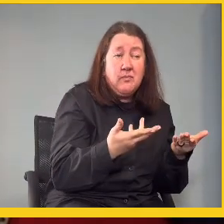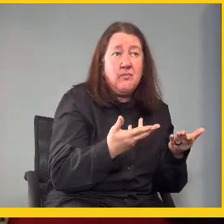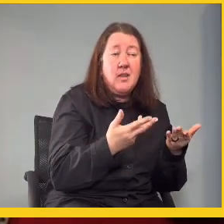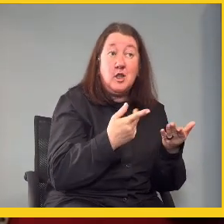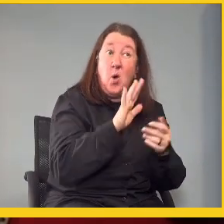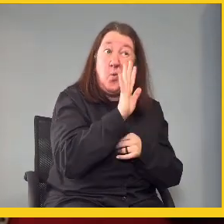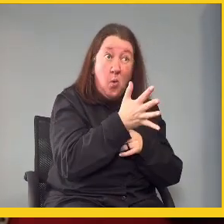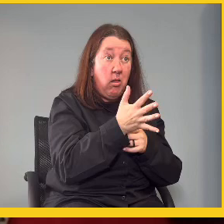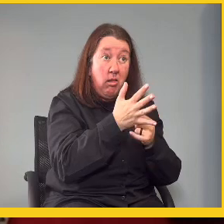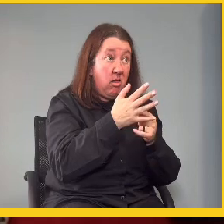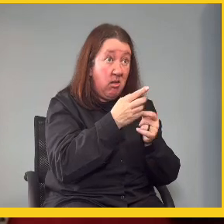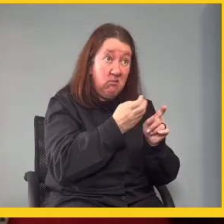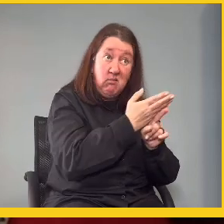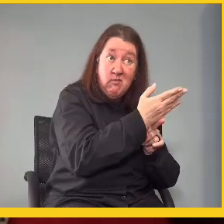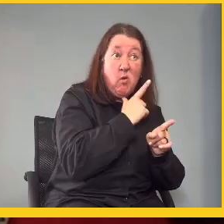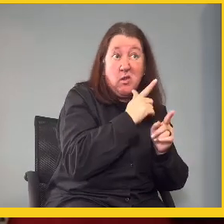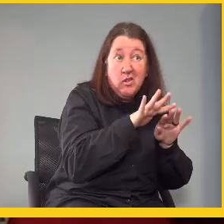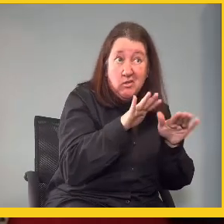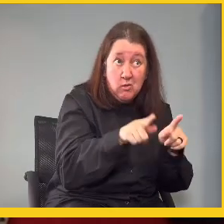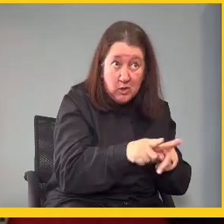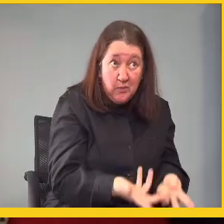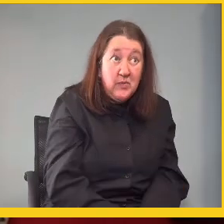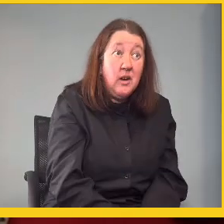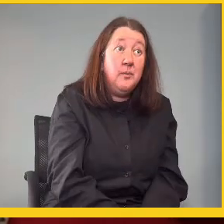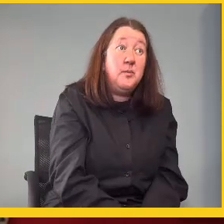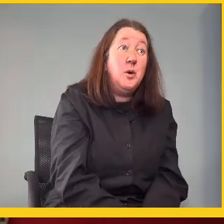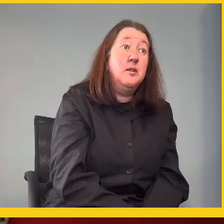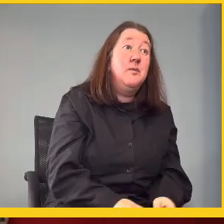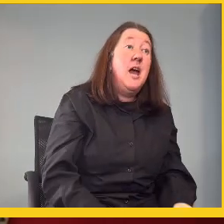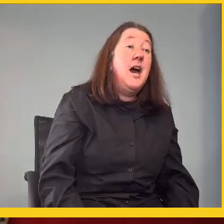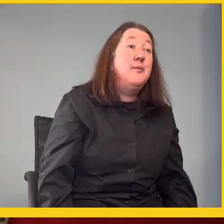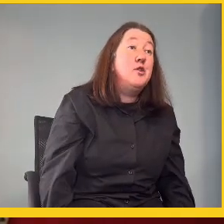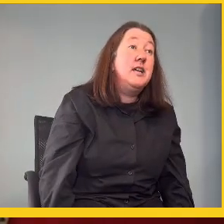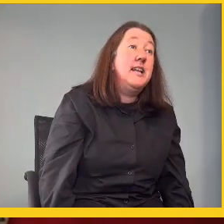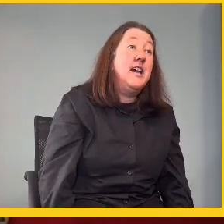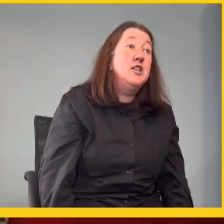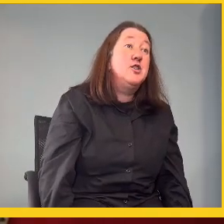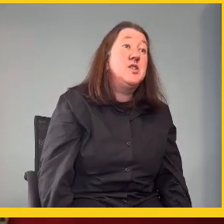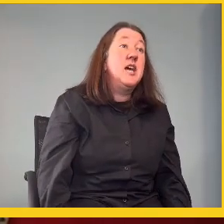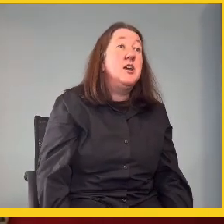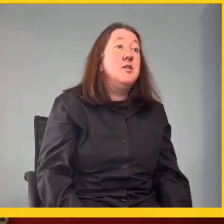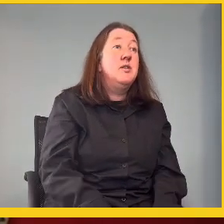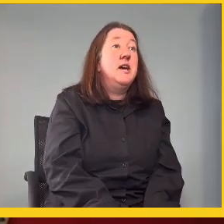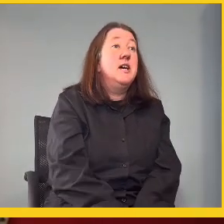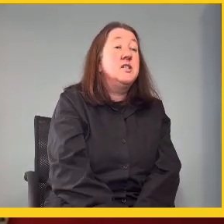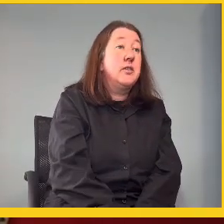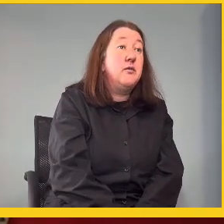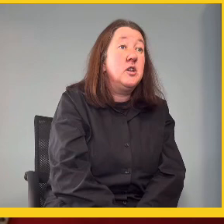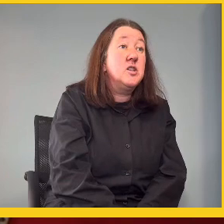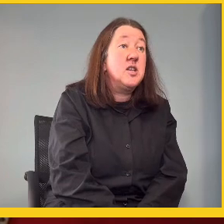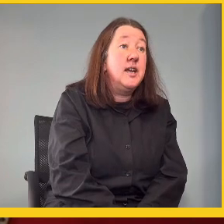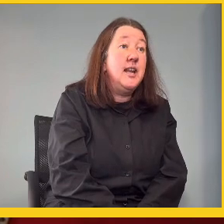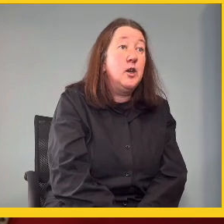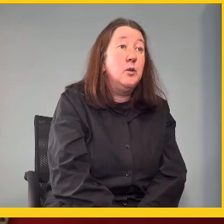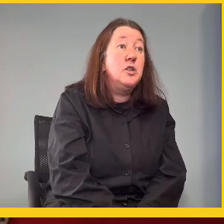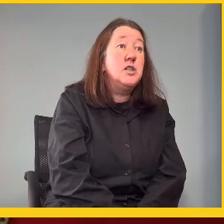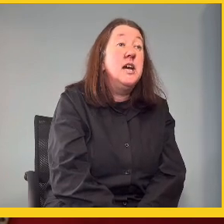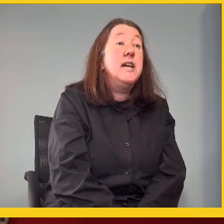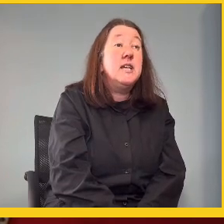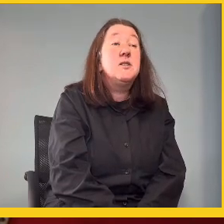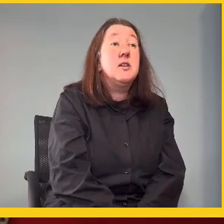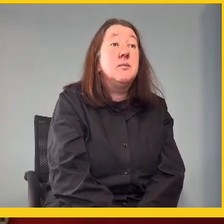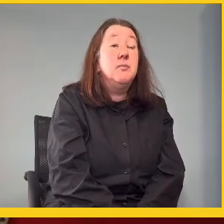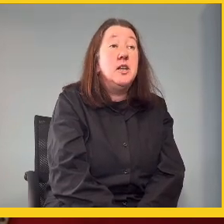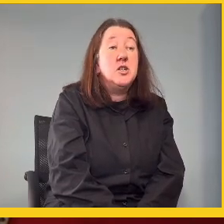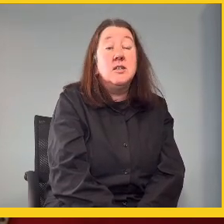will it actually be going that direction as well? Yeah, well, I'm very glad to say that South African Sign Language